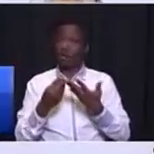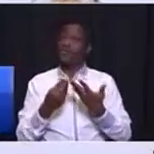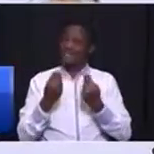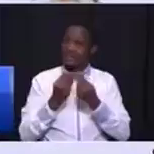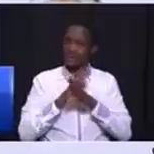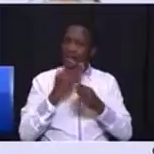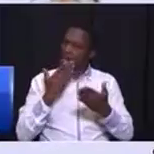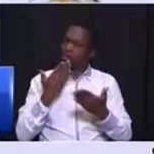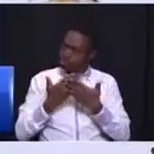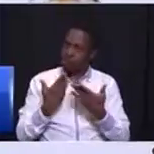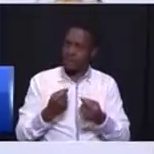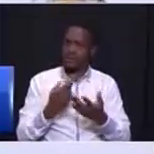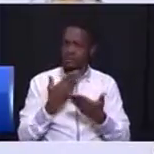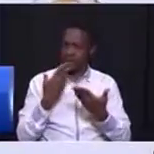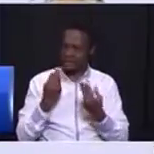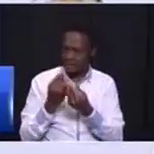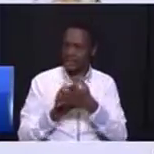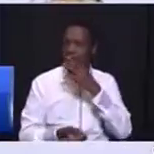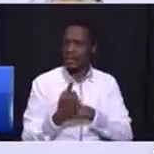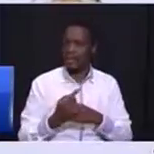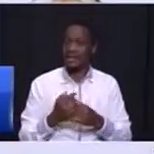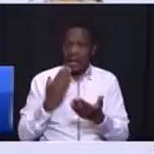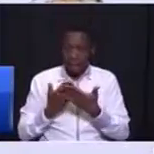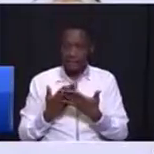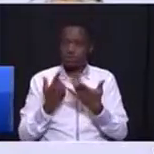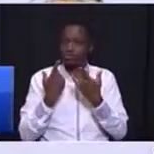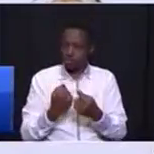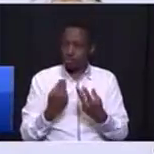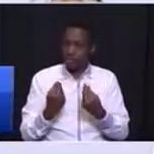the ability to get things done